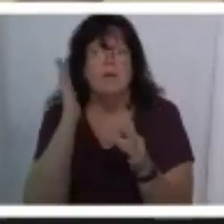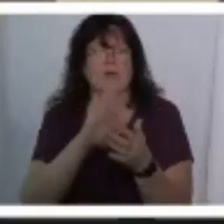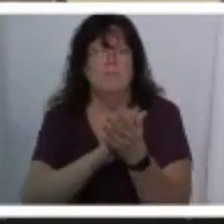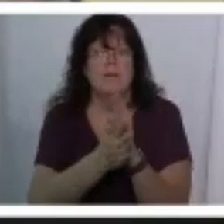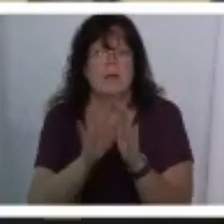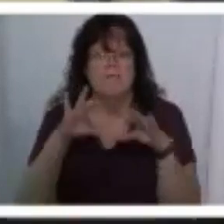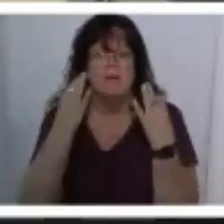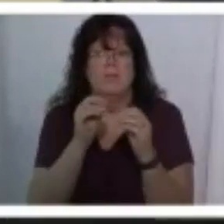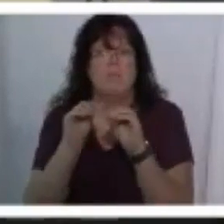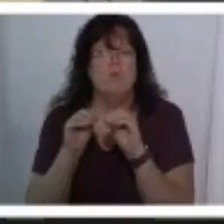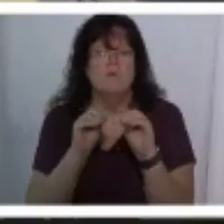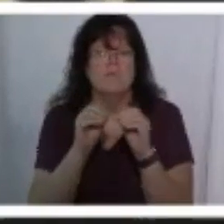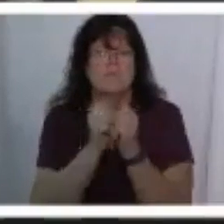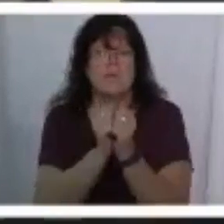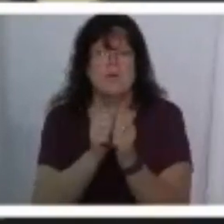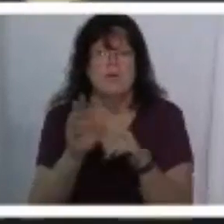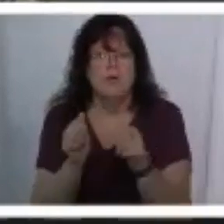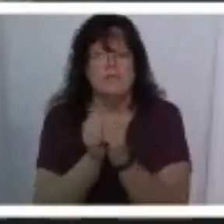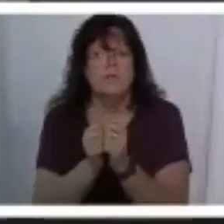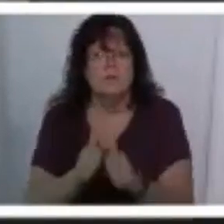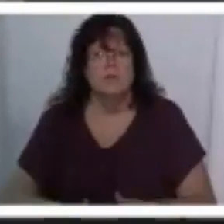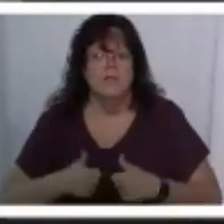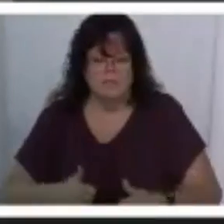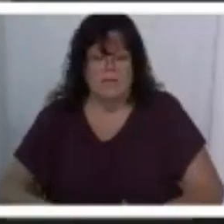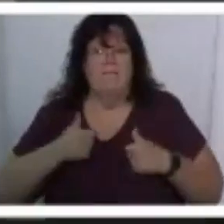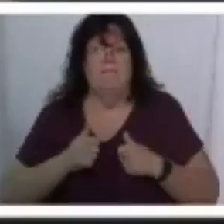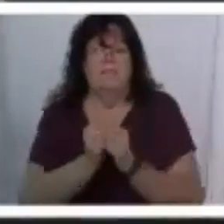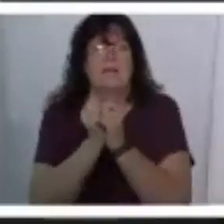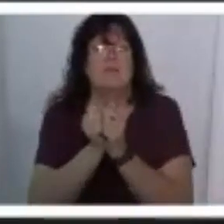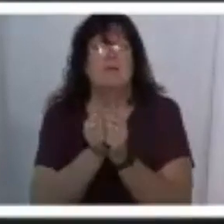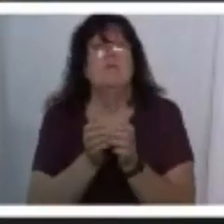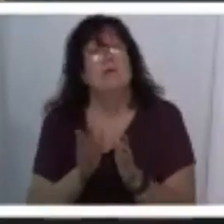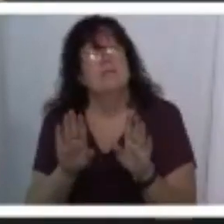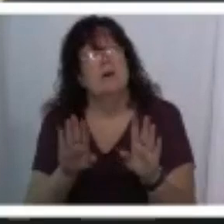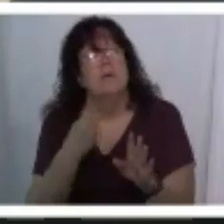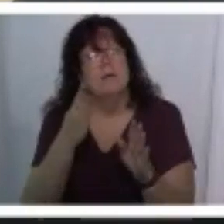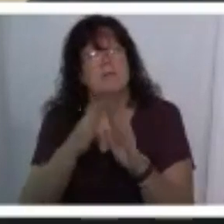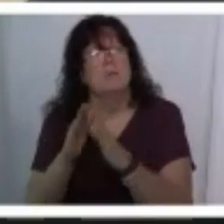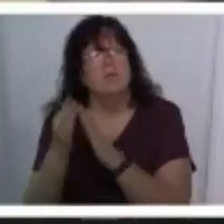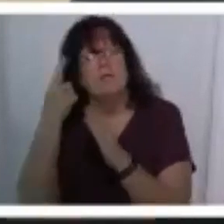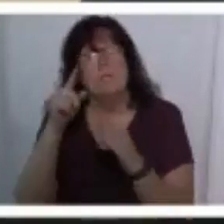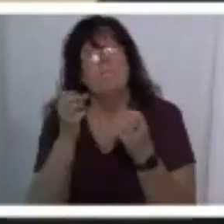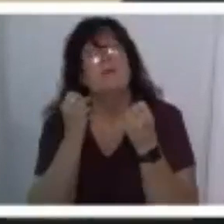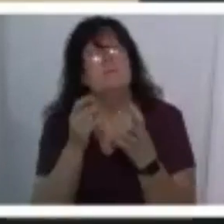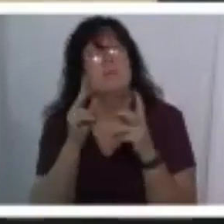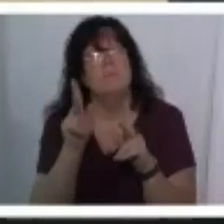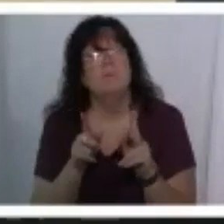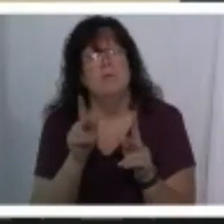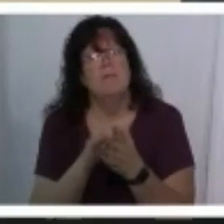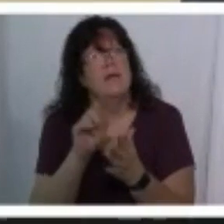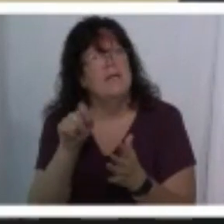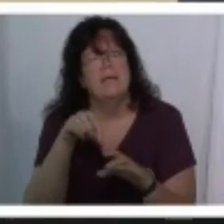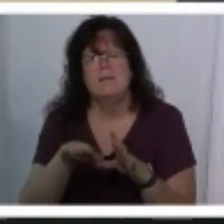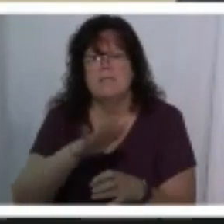and walks together and lives life together in a way that opens up community for so many people that need